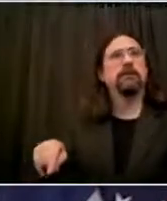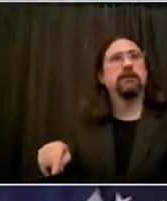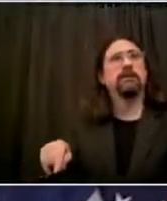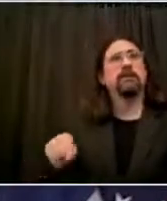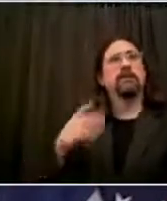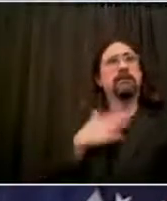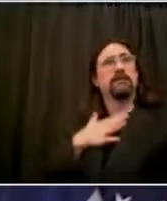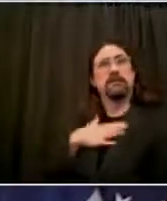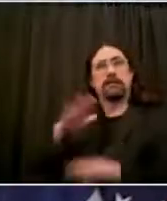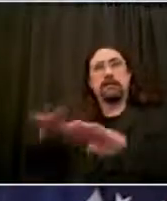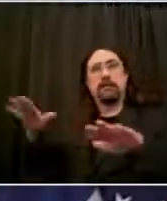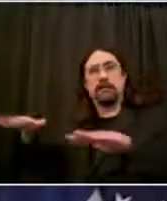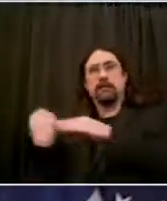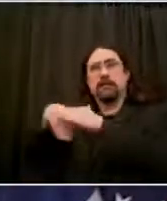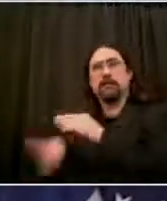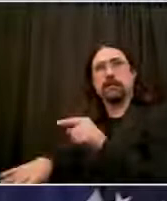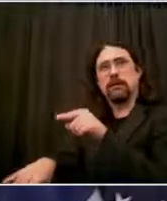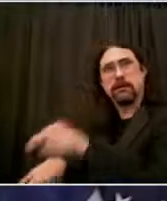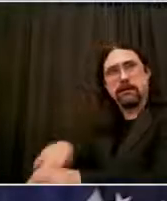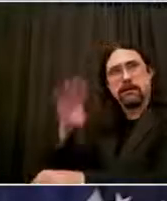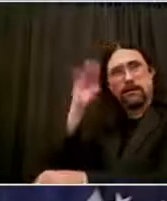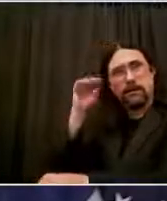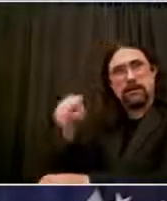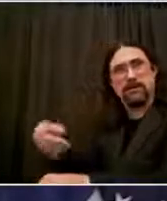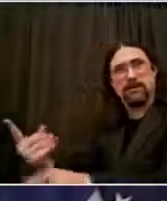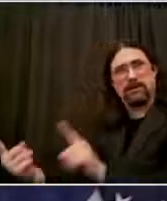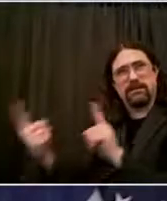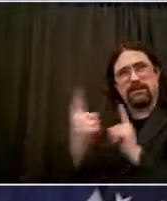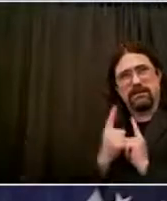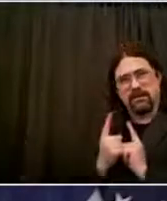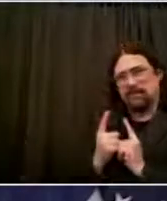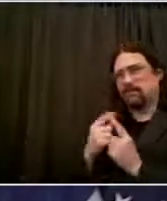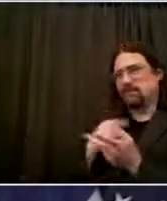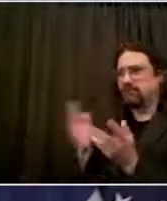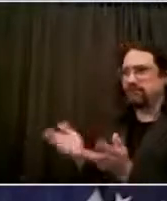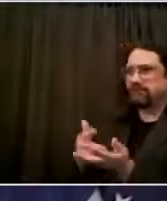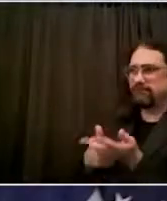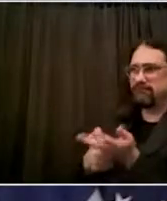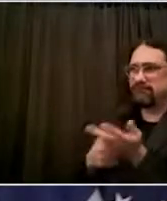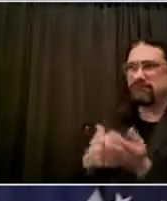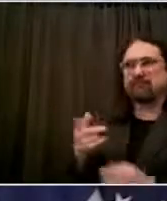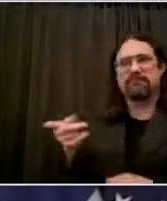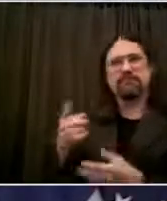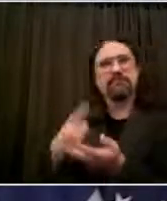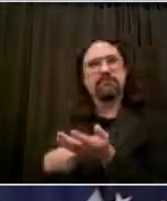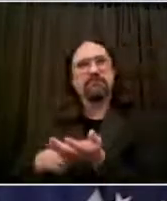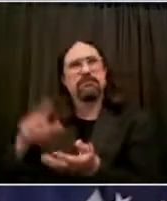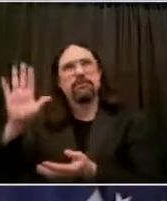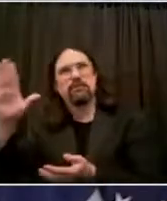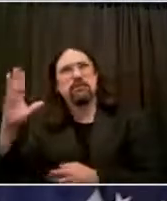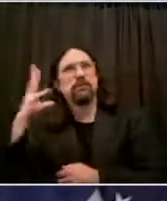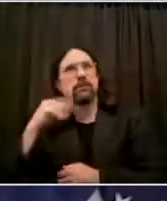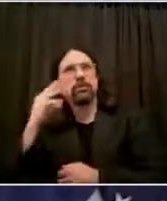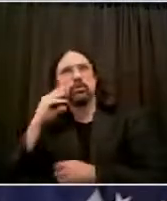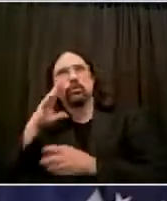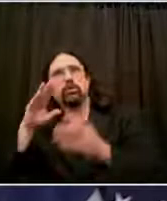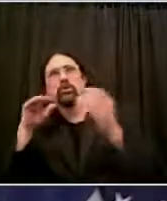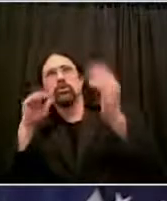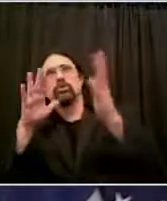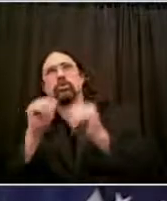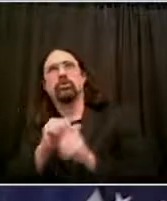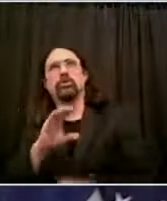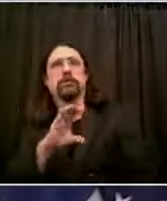other mothers and grandmothers are basically the same. They're giving their children, these young men and women,